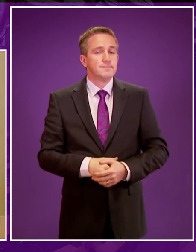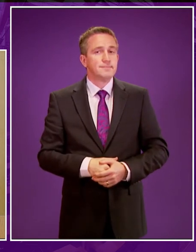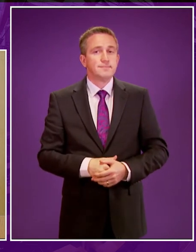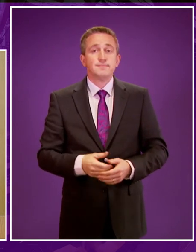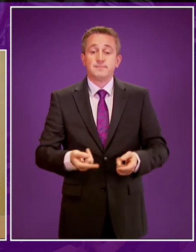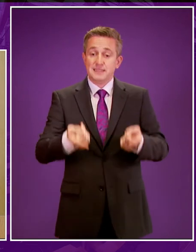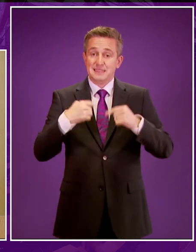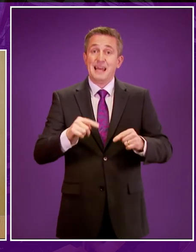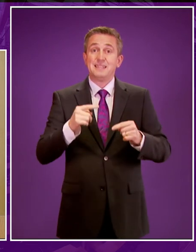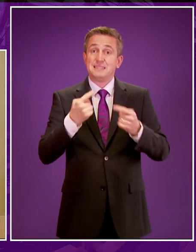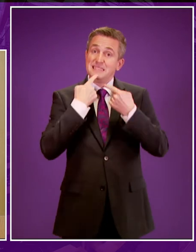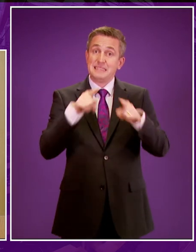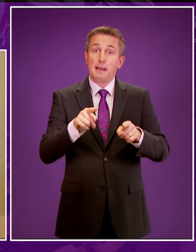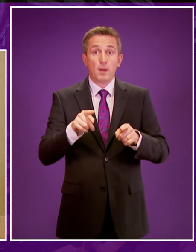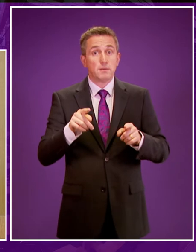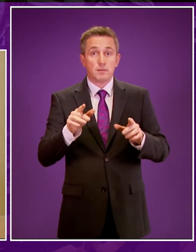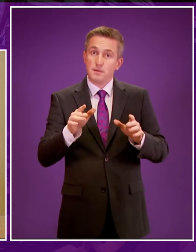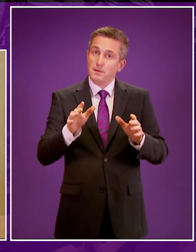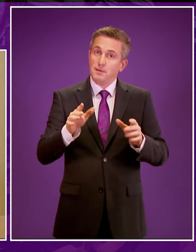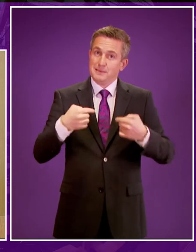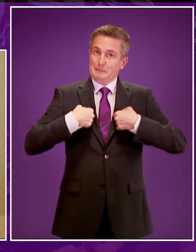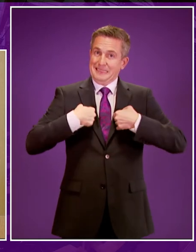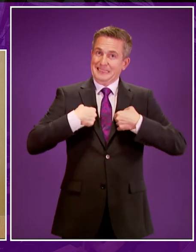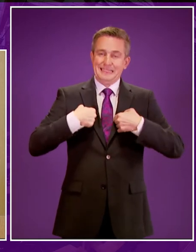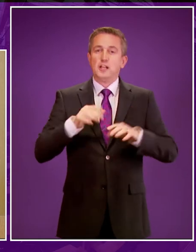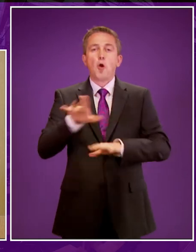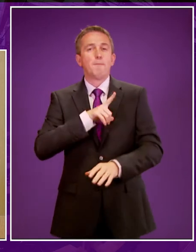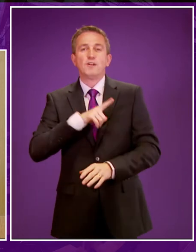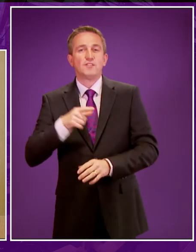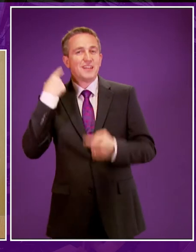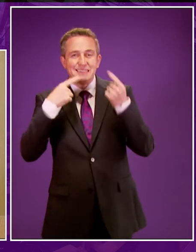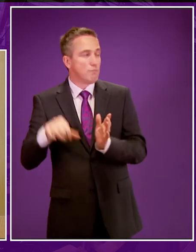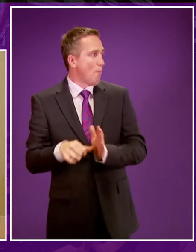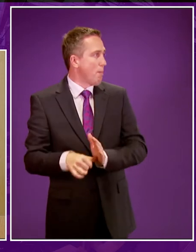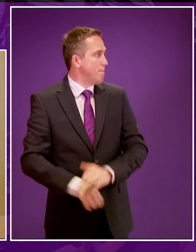statement from me is intentional, is not a reflection of the microphone difficulties we had earlier.